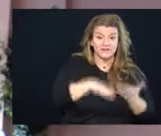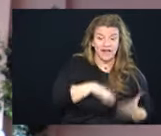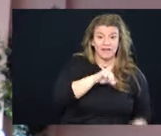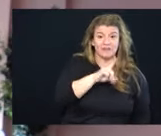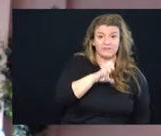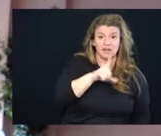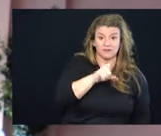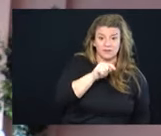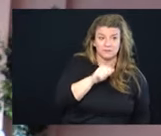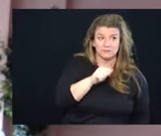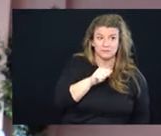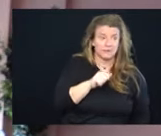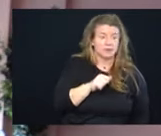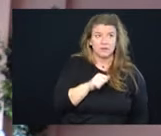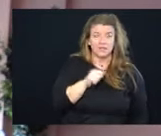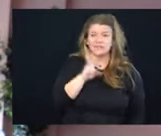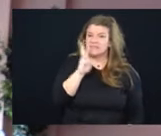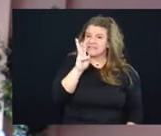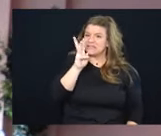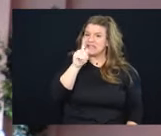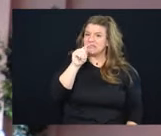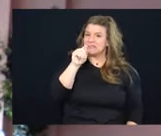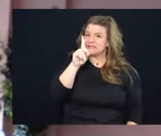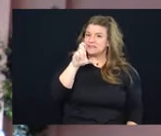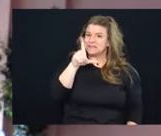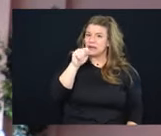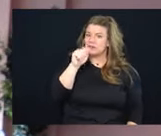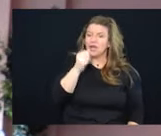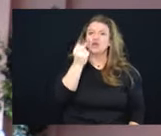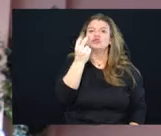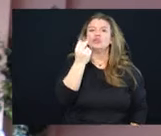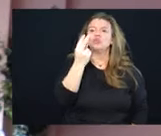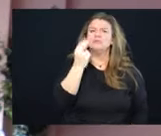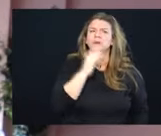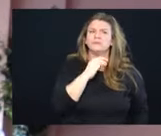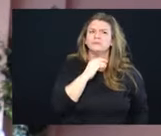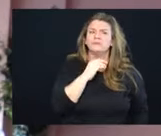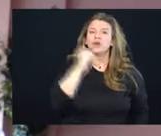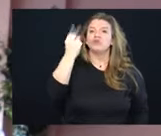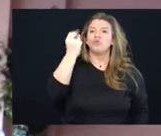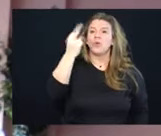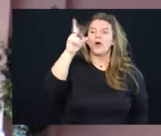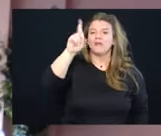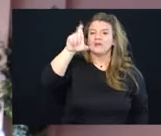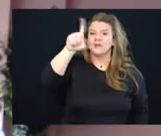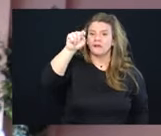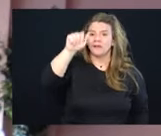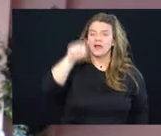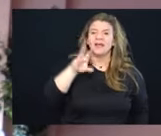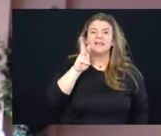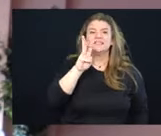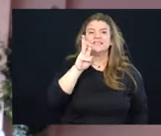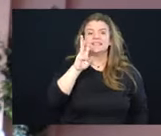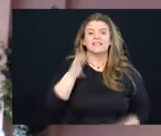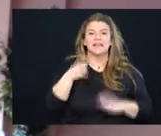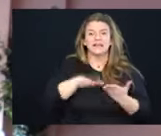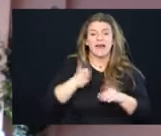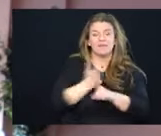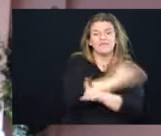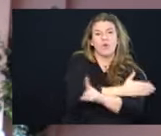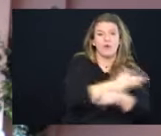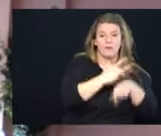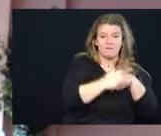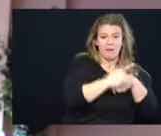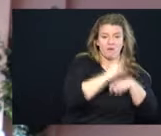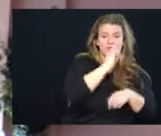or 16 people died of Delta and 12, 12 people died of Delta and 16 people died before the vaccines were available of some